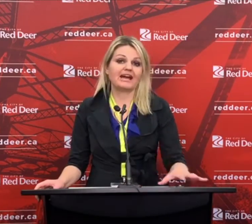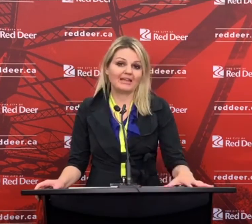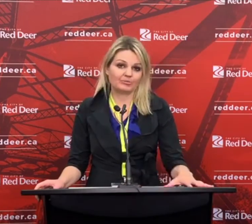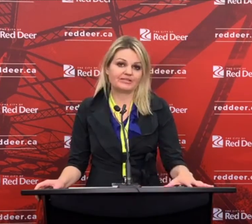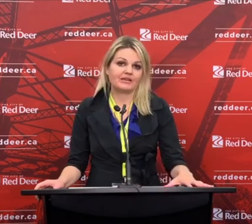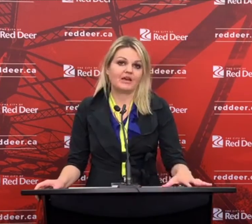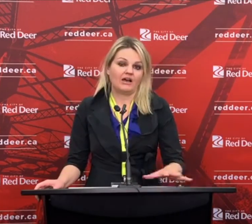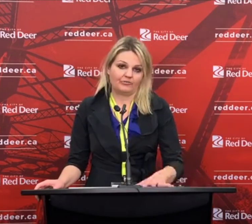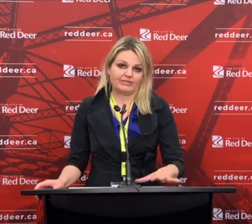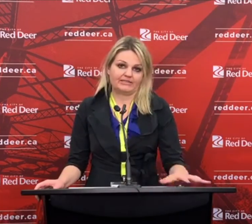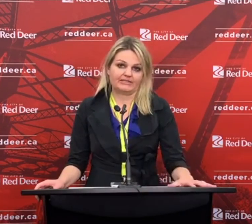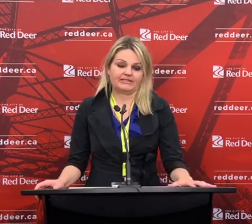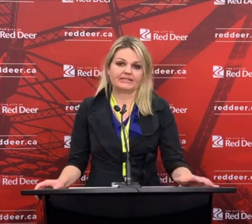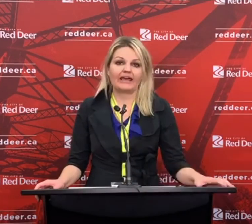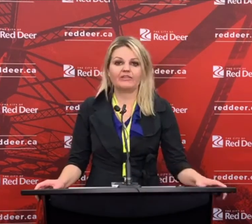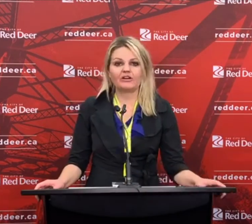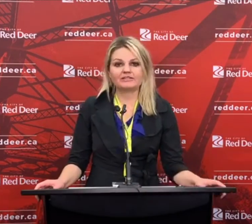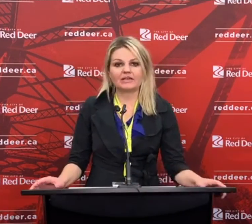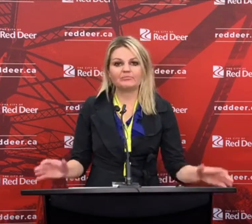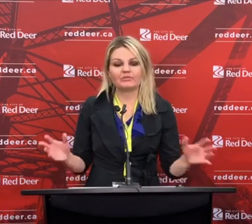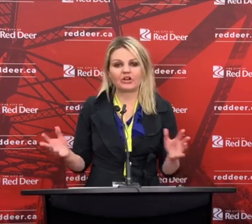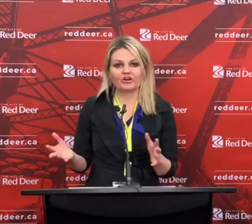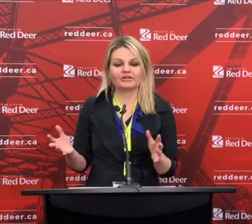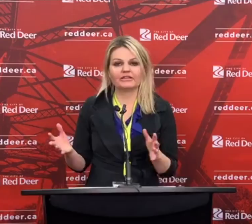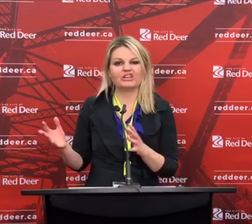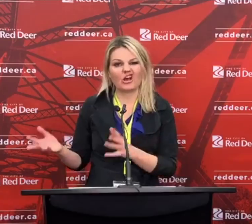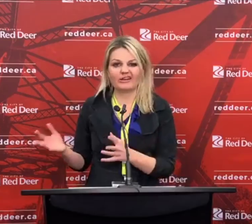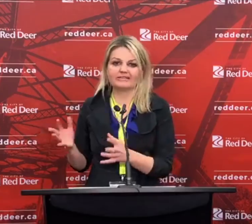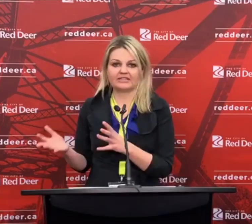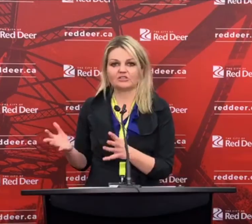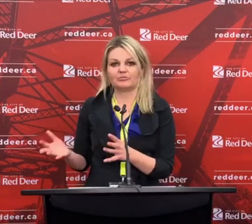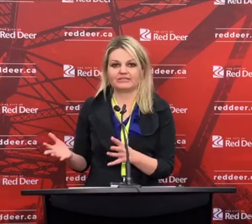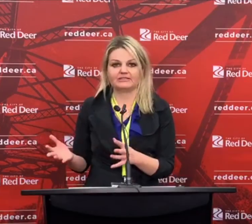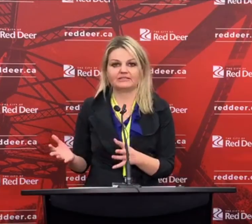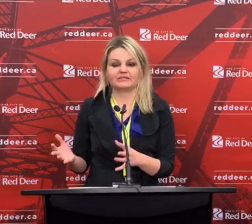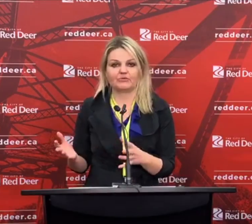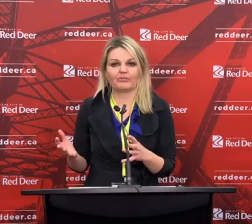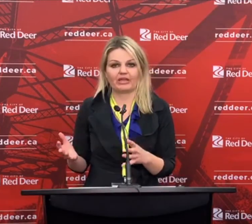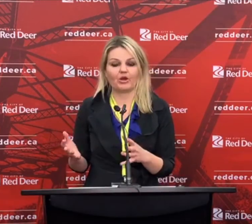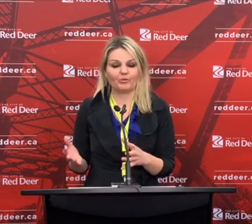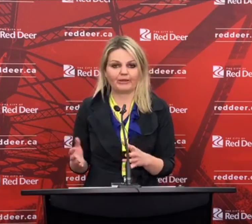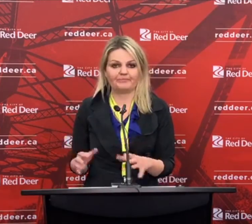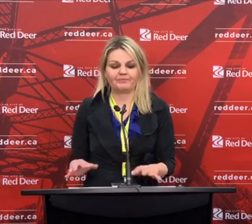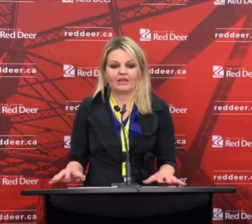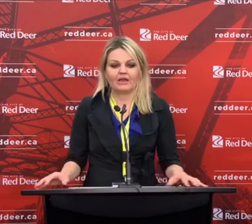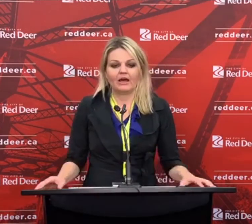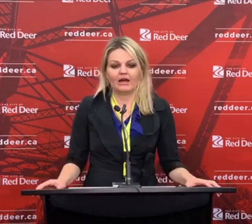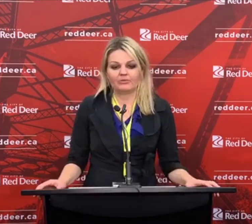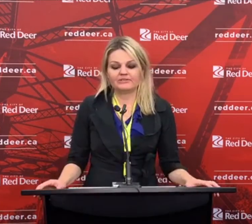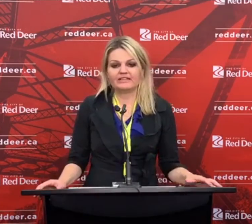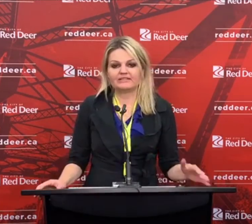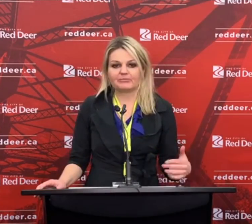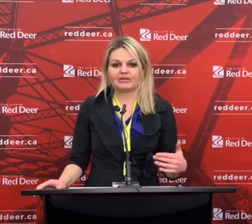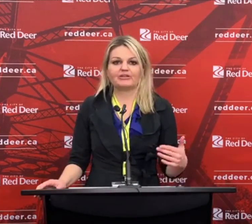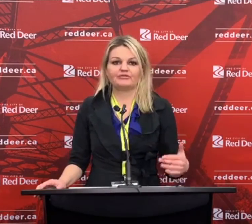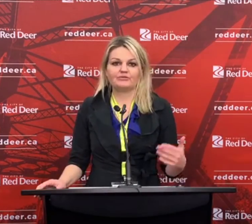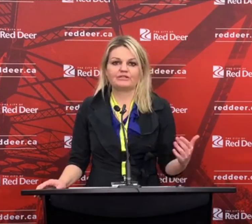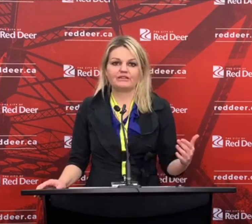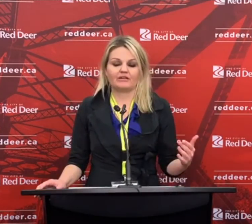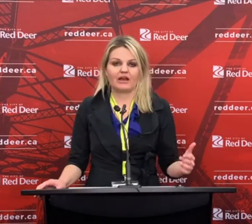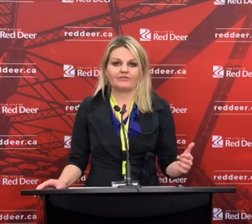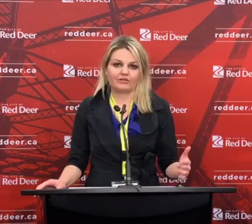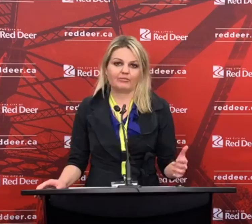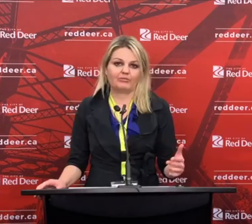certain types of businesses and there are some currently non-essential businesses that remain open. I will say it's a bit